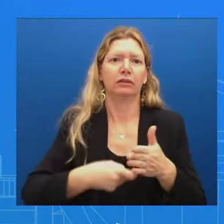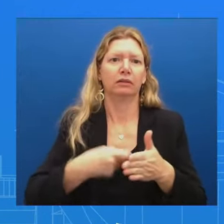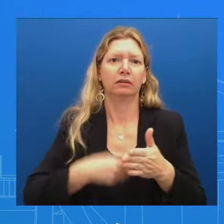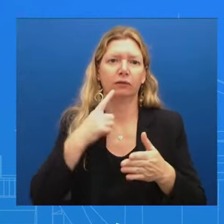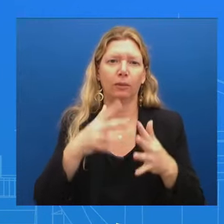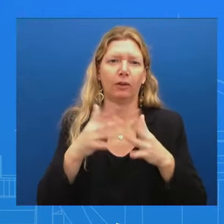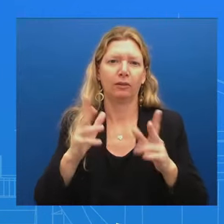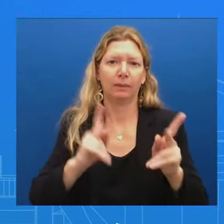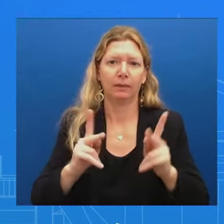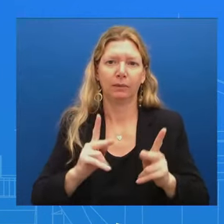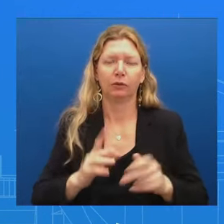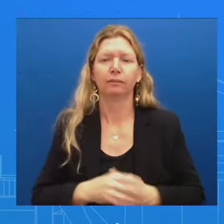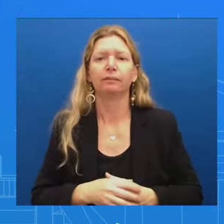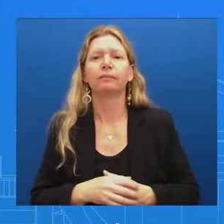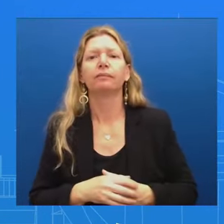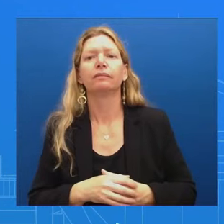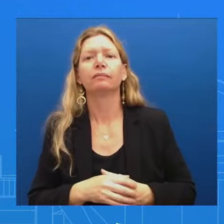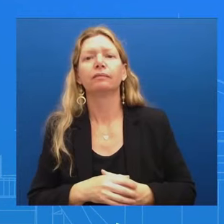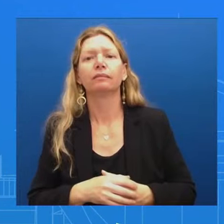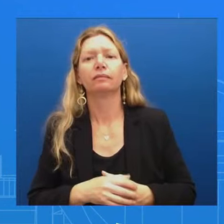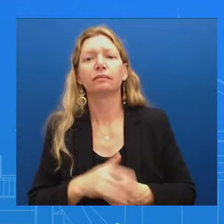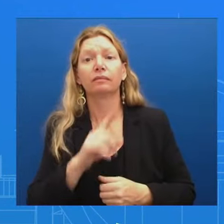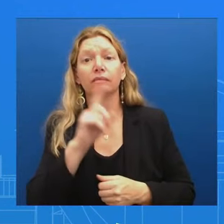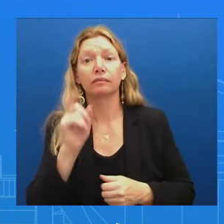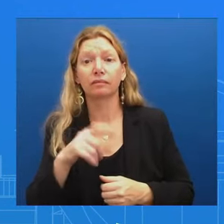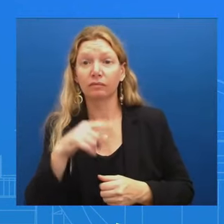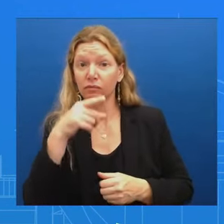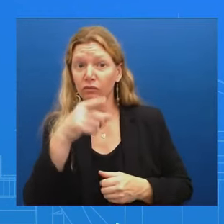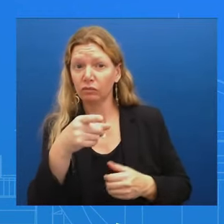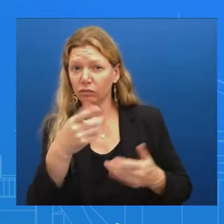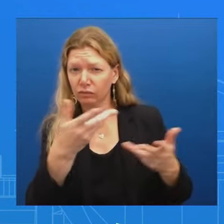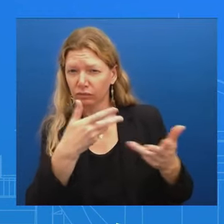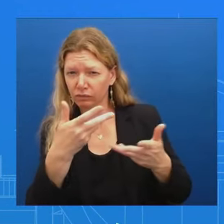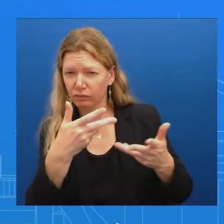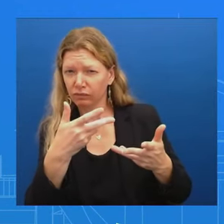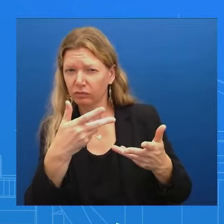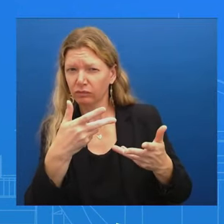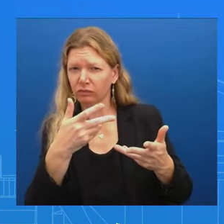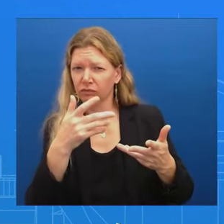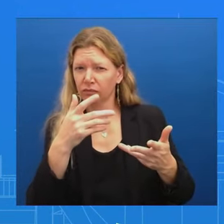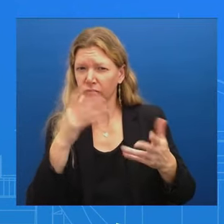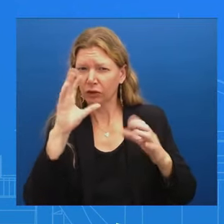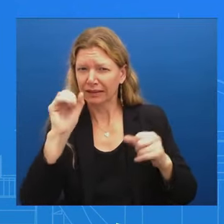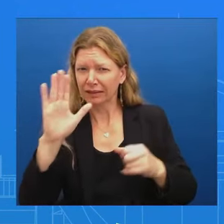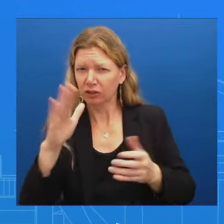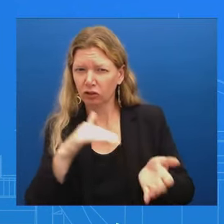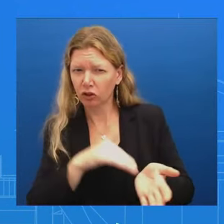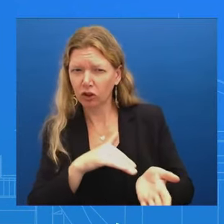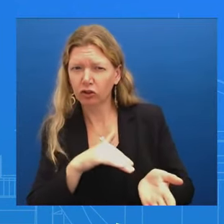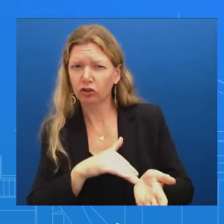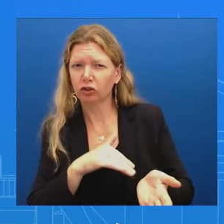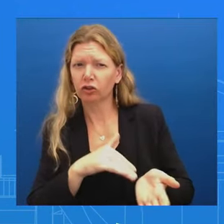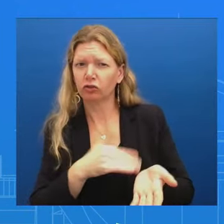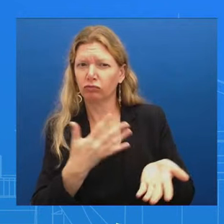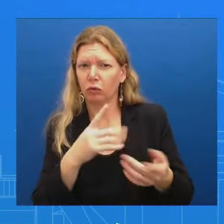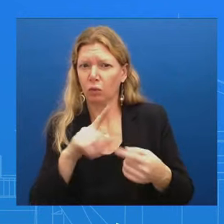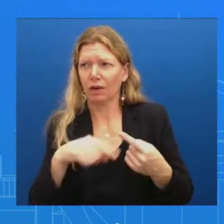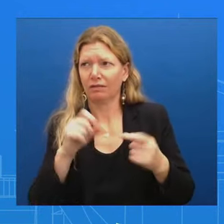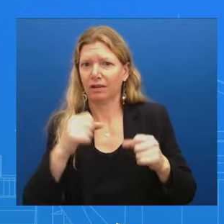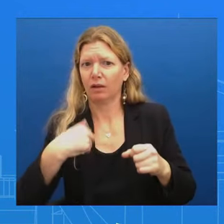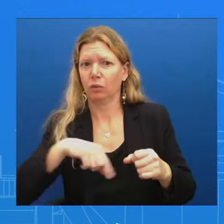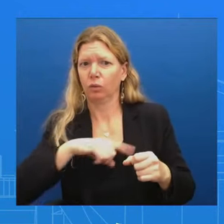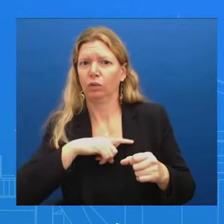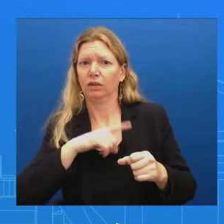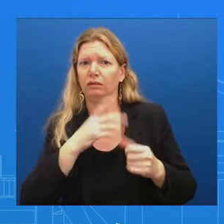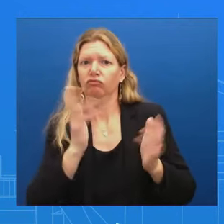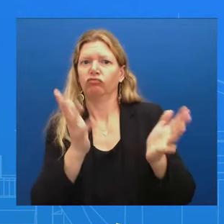asked to come out here And talk with us Given the H.E.R. report That challenges the President's mental fitness So look, you know